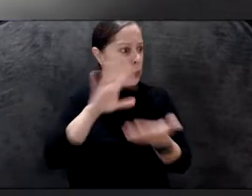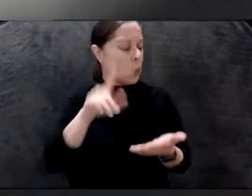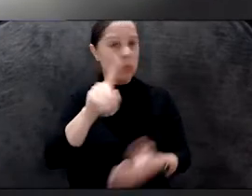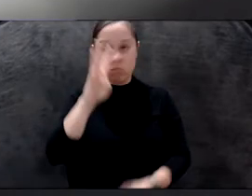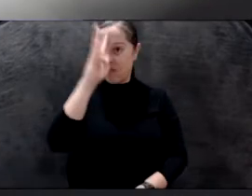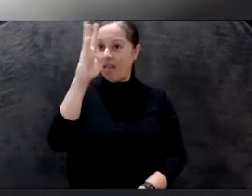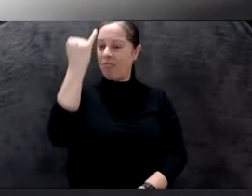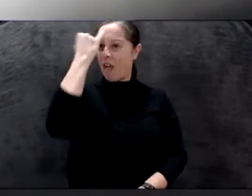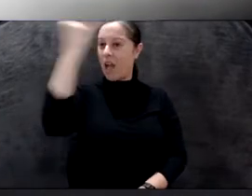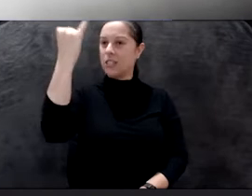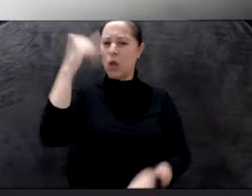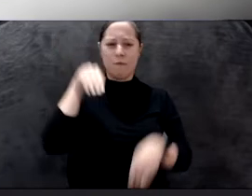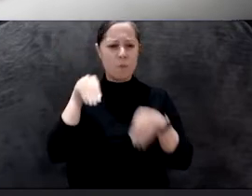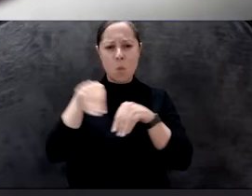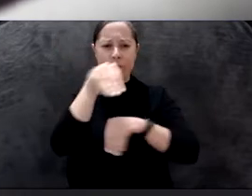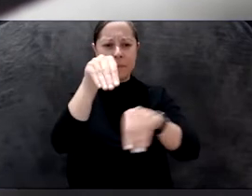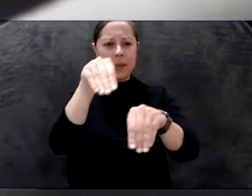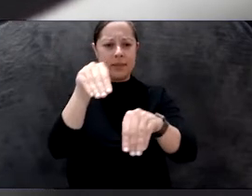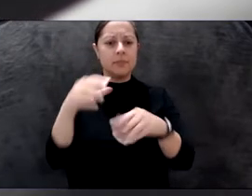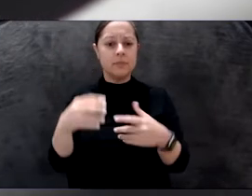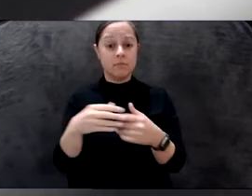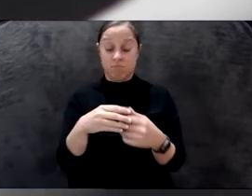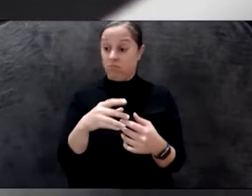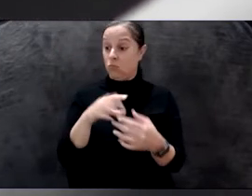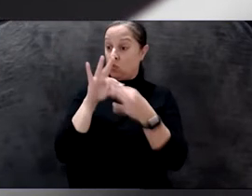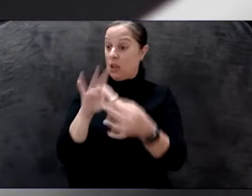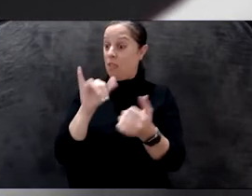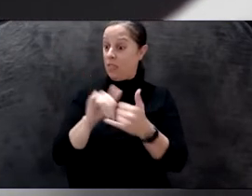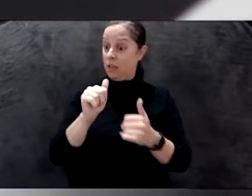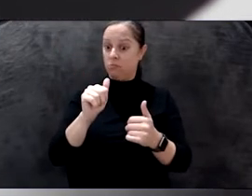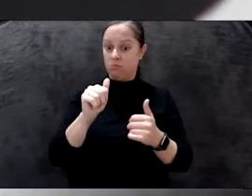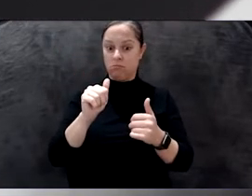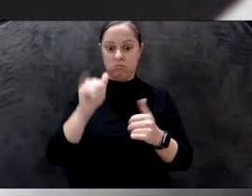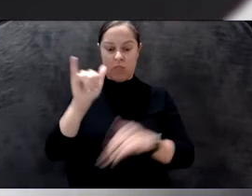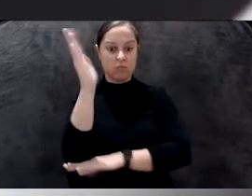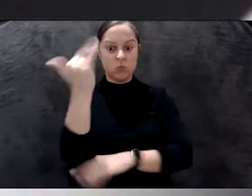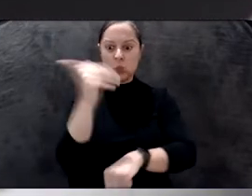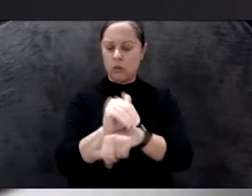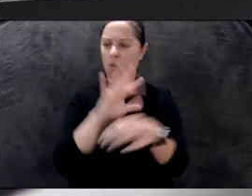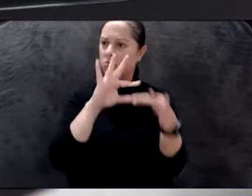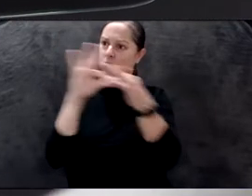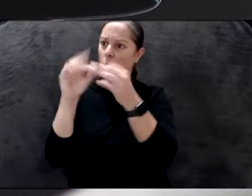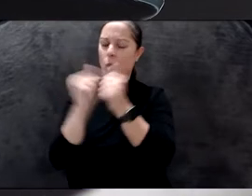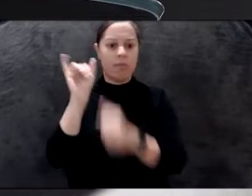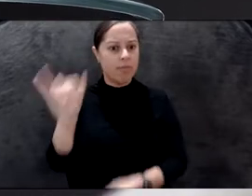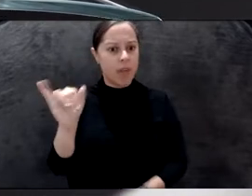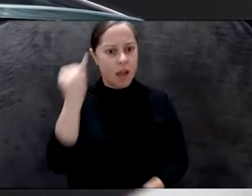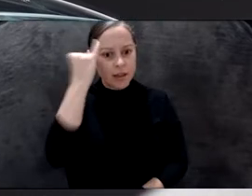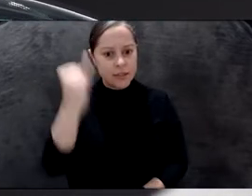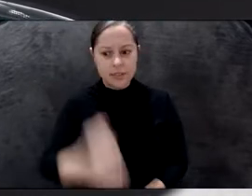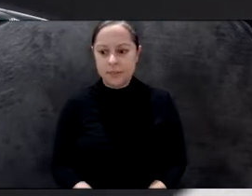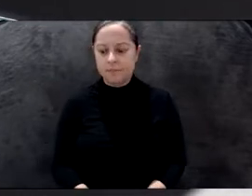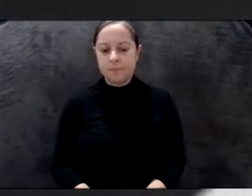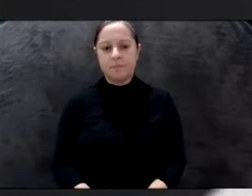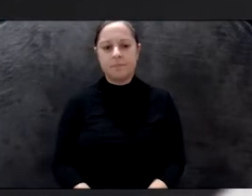of a movement. But I think it's interesting in relation to the show here, to think about this Cloud City idea. No, first is a little bit to, let's say, ground